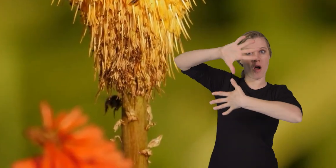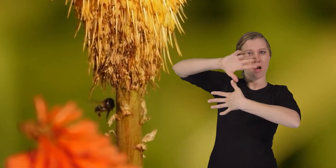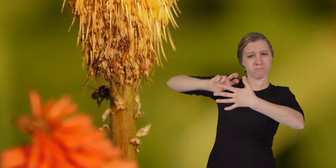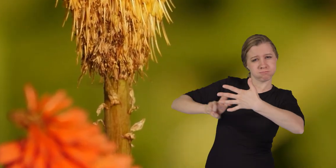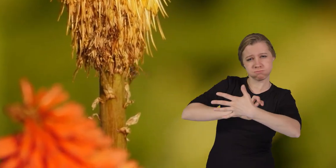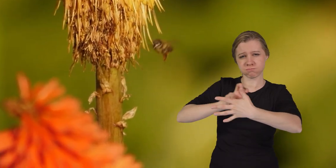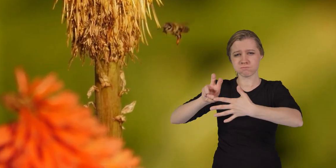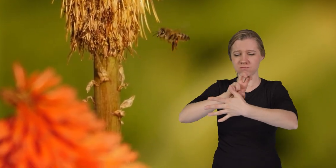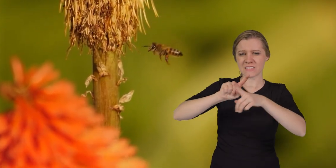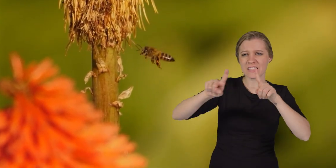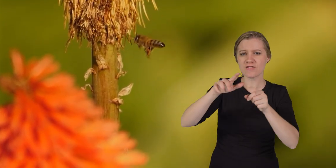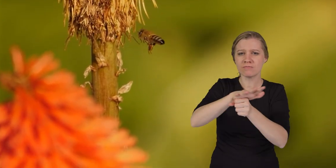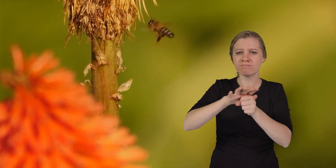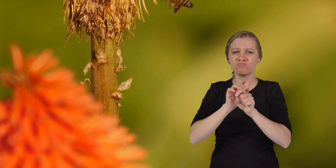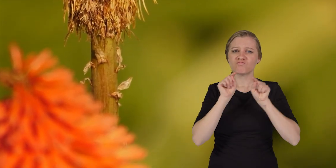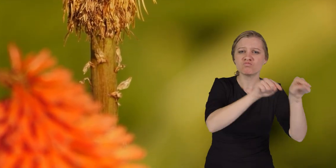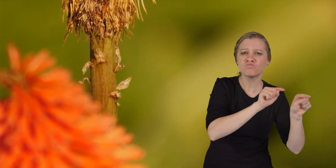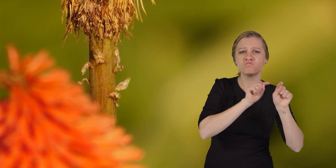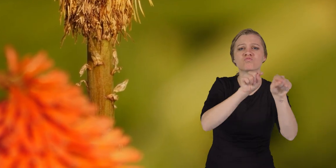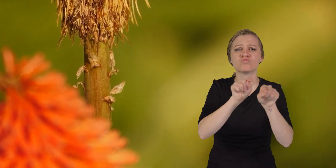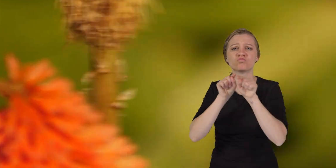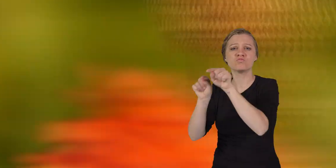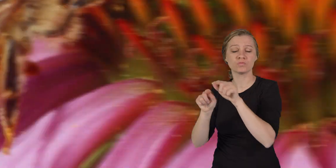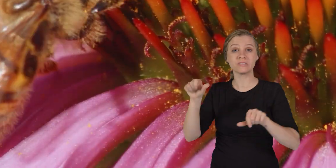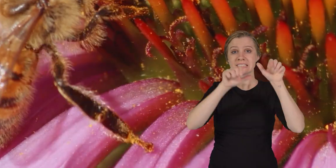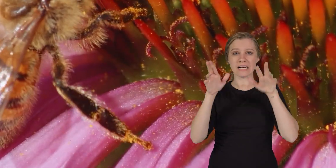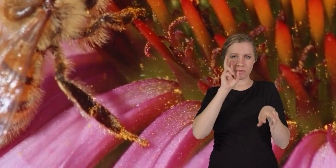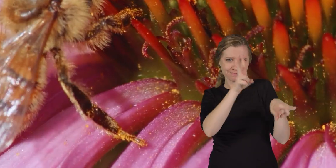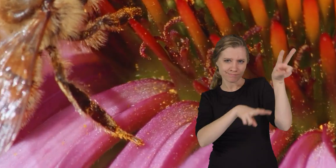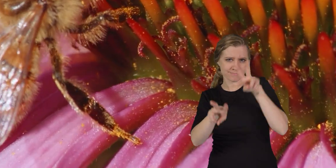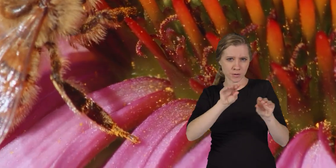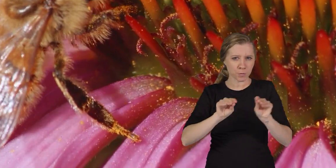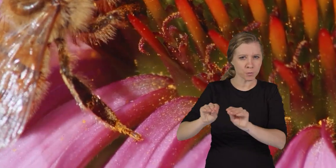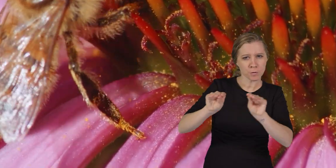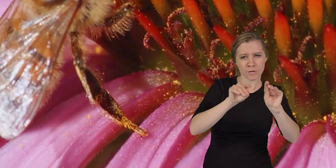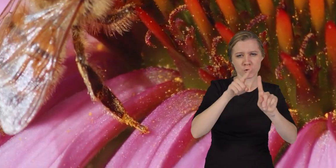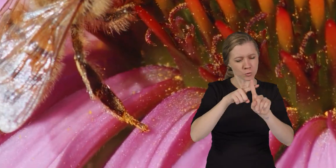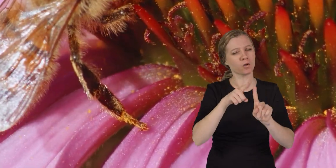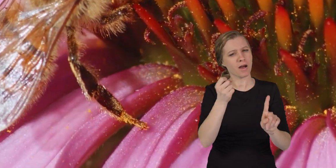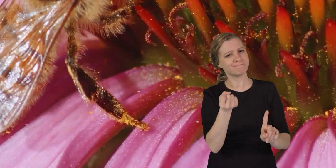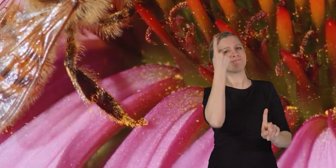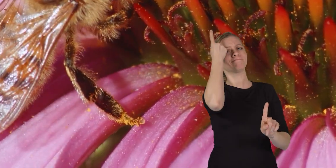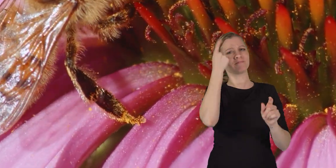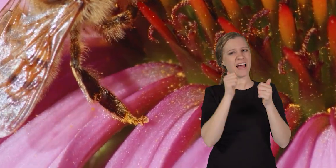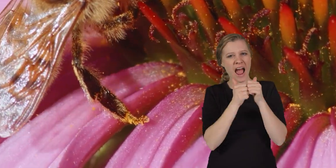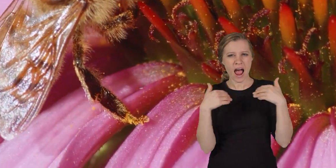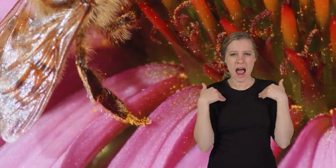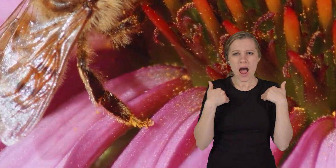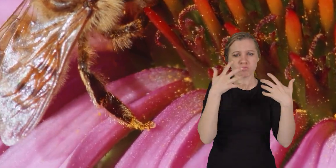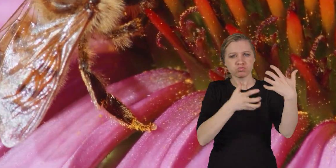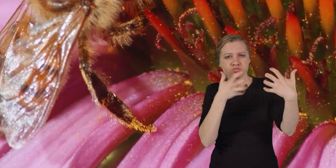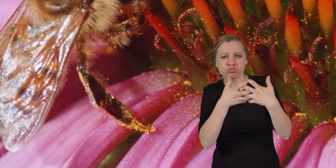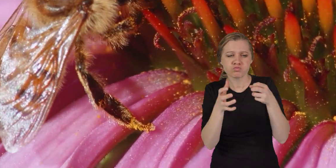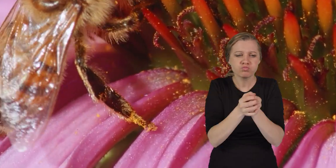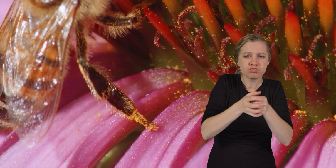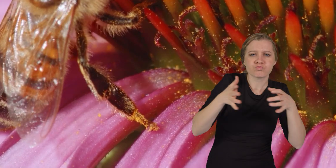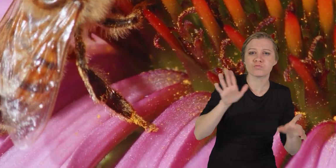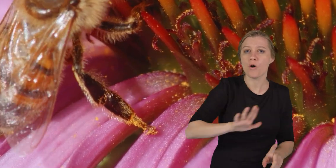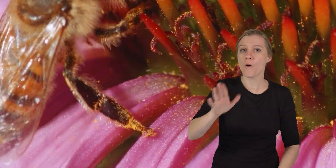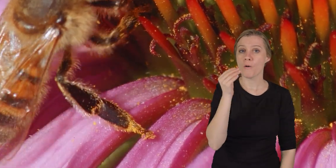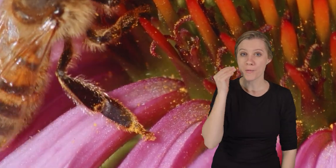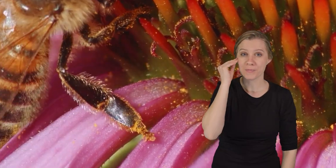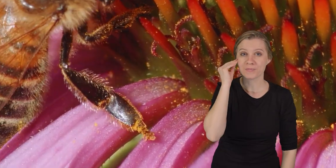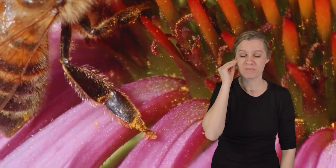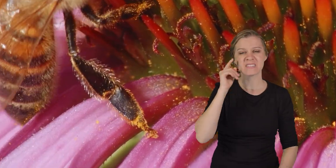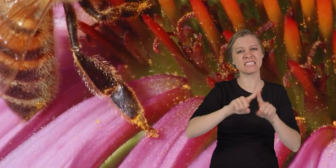America and continue spreading to new places. Scientists monitor their movements to understand how animals can adapt